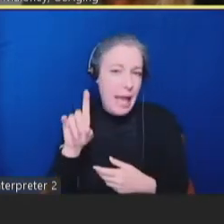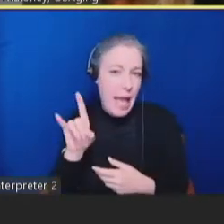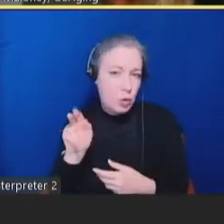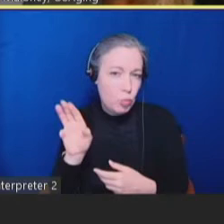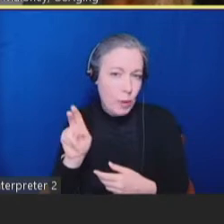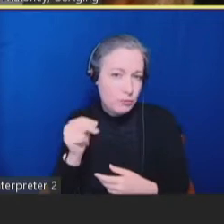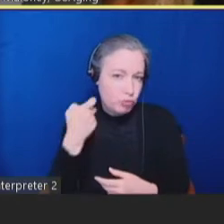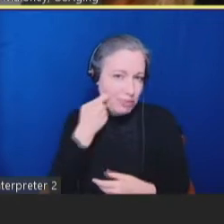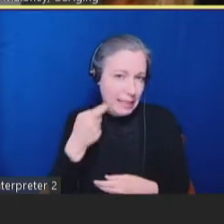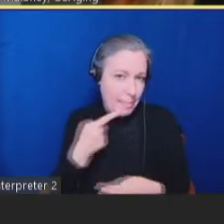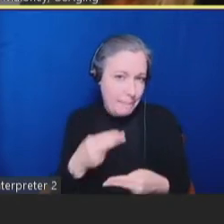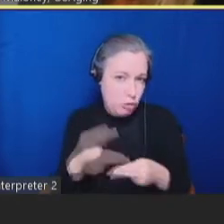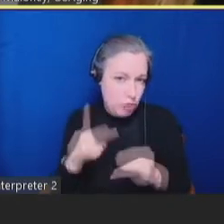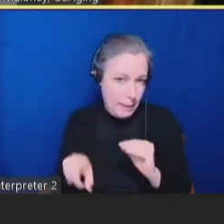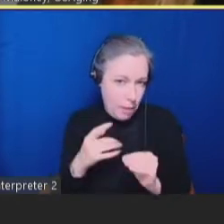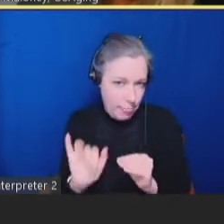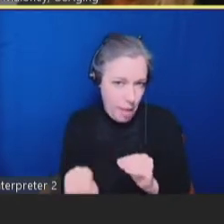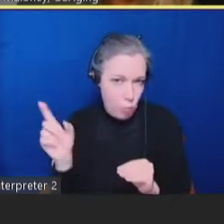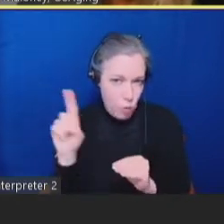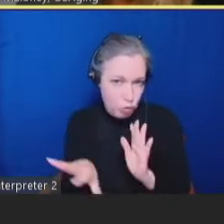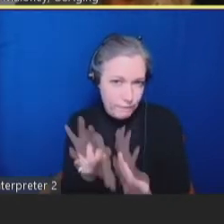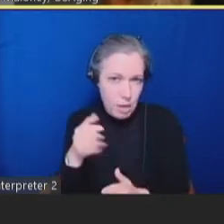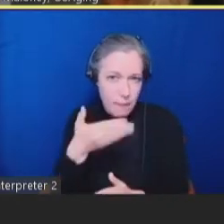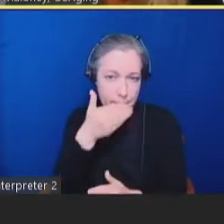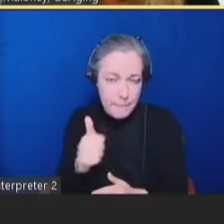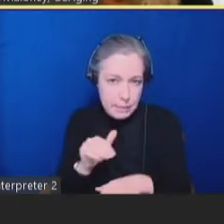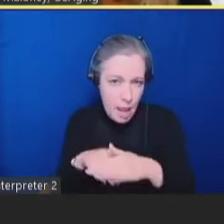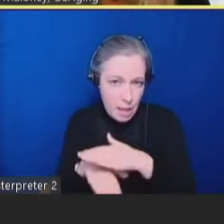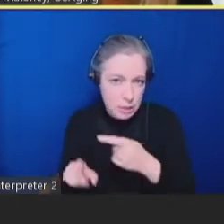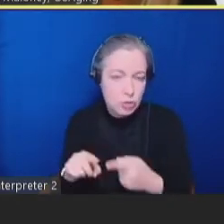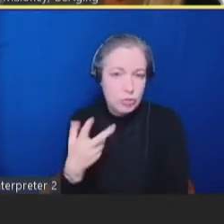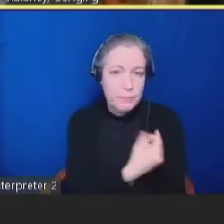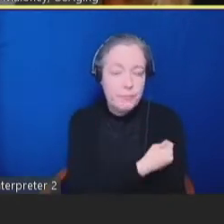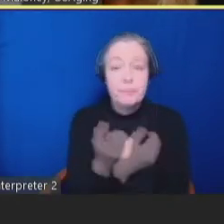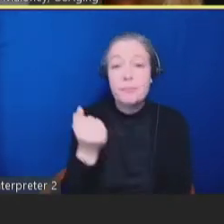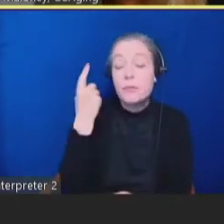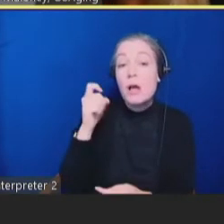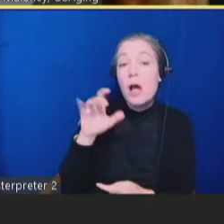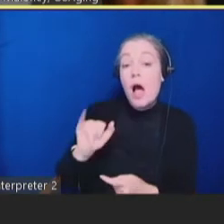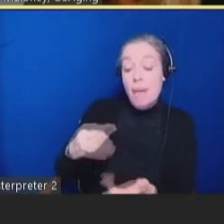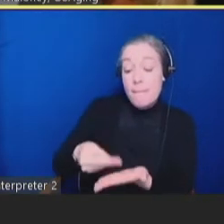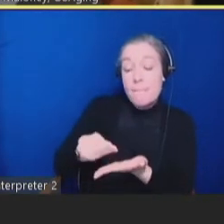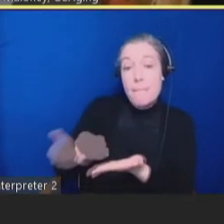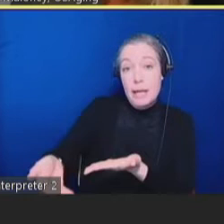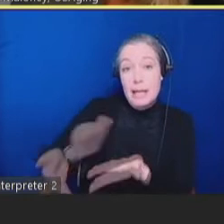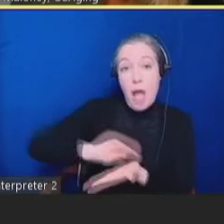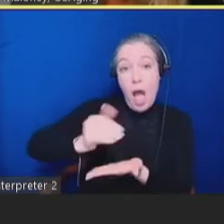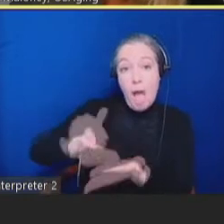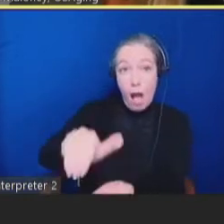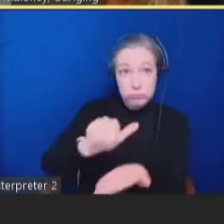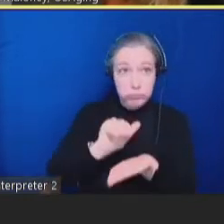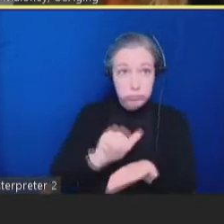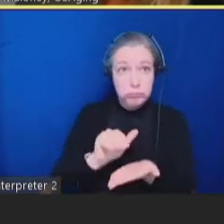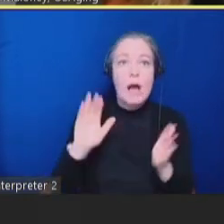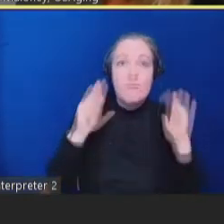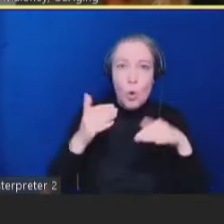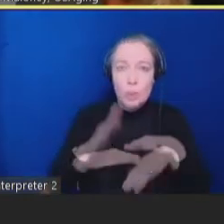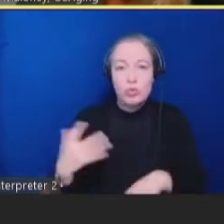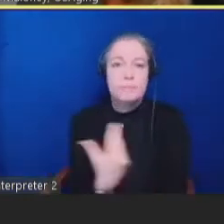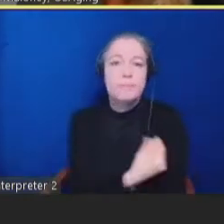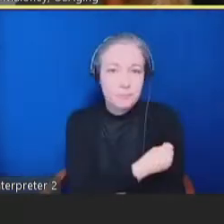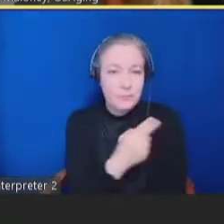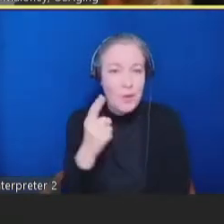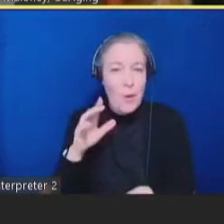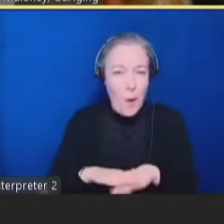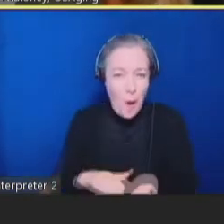area. So our grant focuses on increasing vaccine uptake among older adults. Thank you. Next slide.